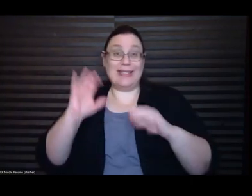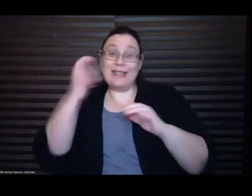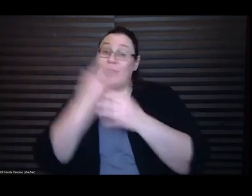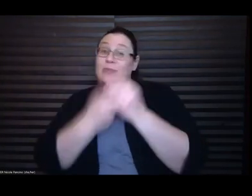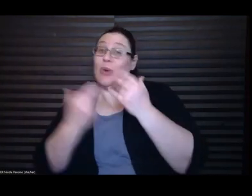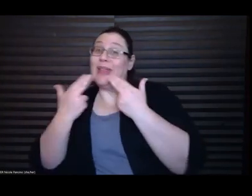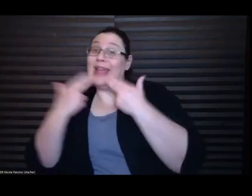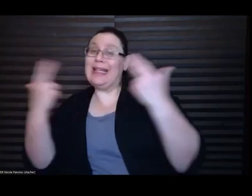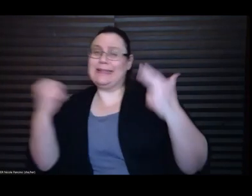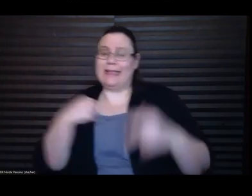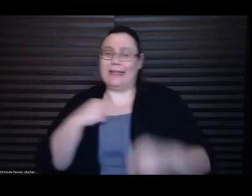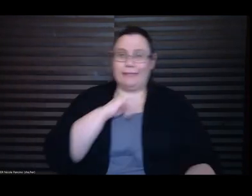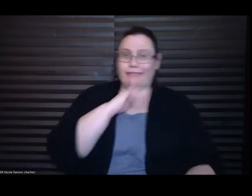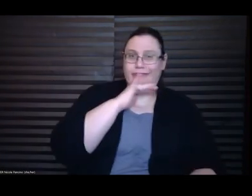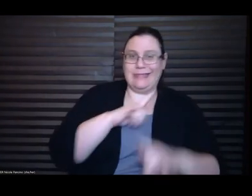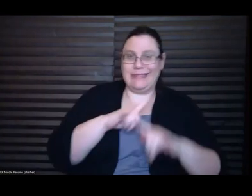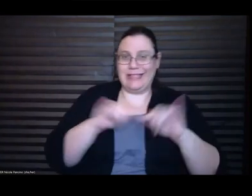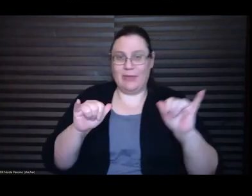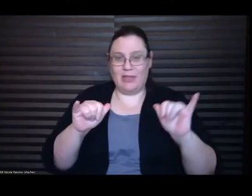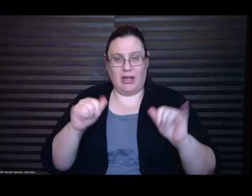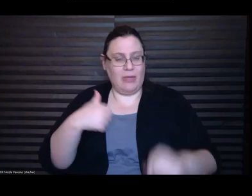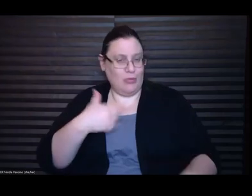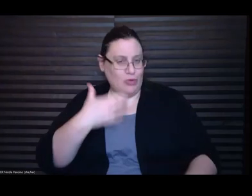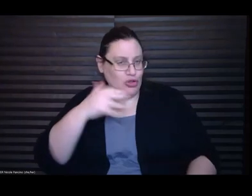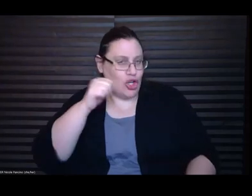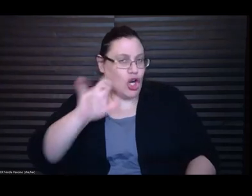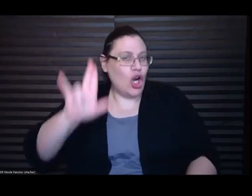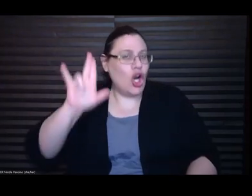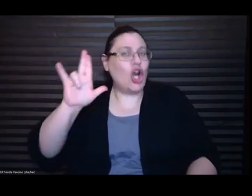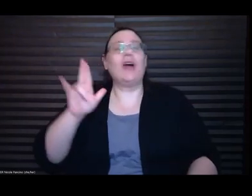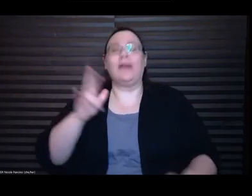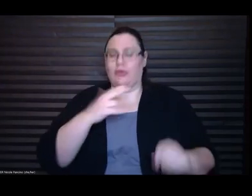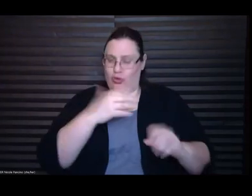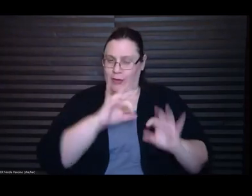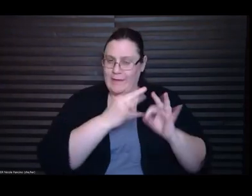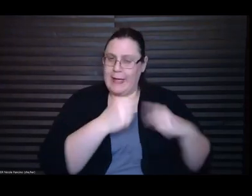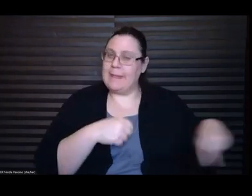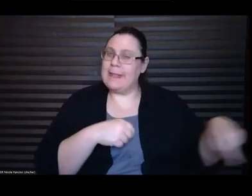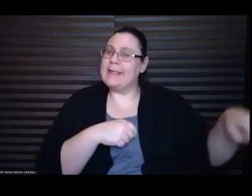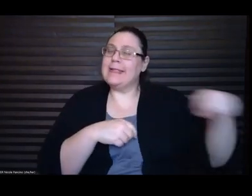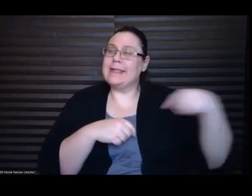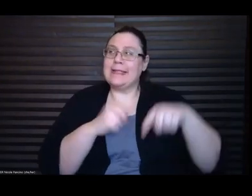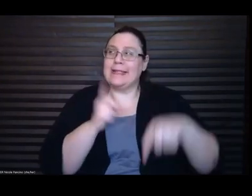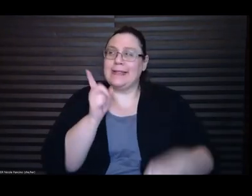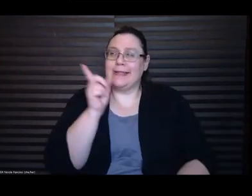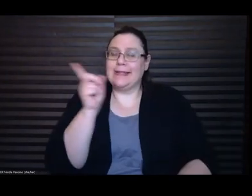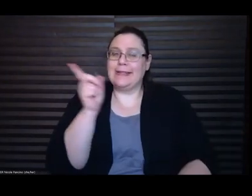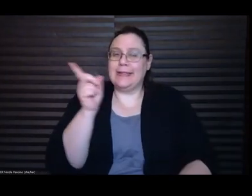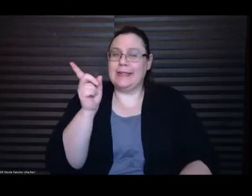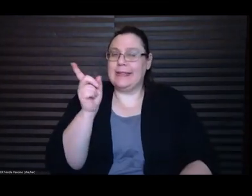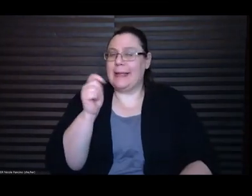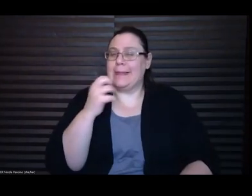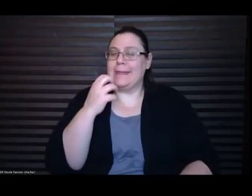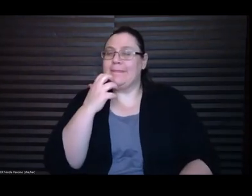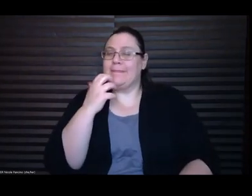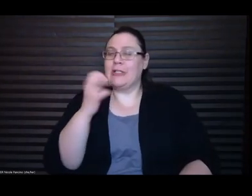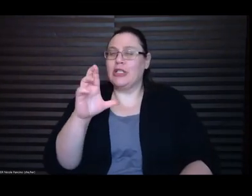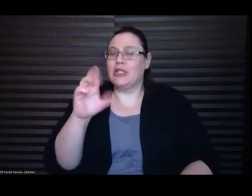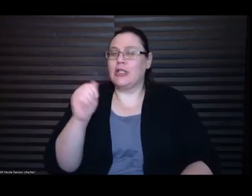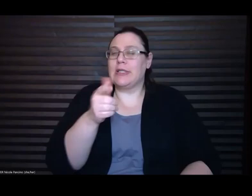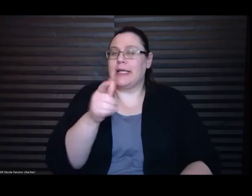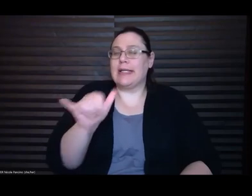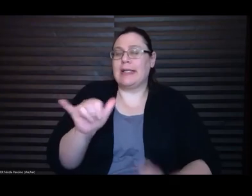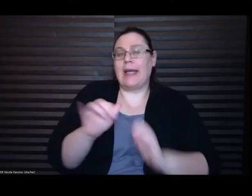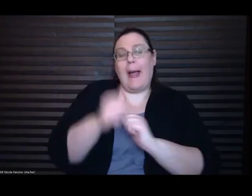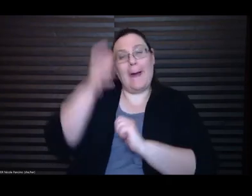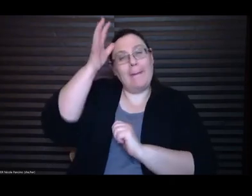good family. But he is a little craggy in that way men sometimes are, and I want. He seems